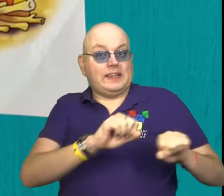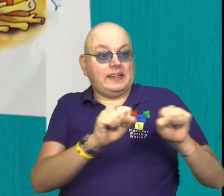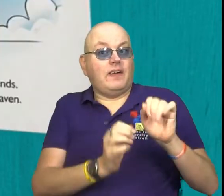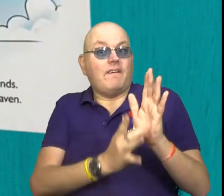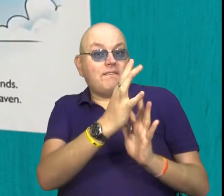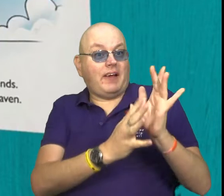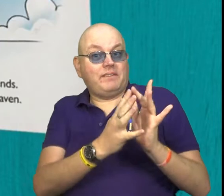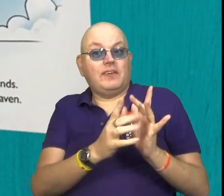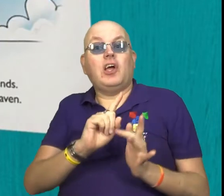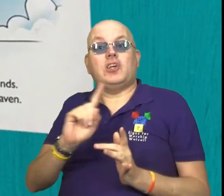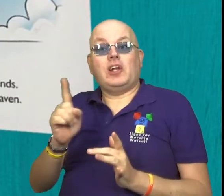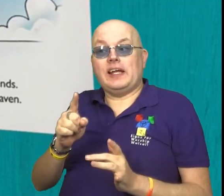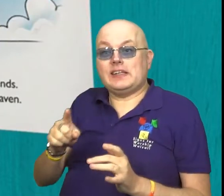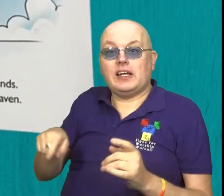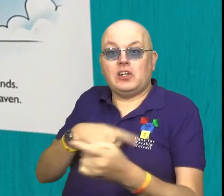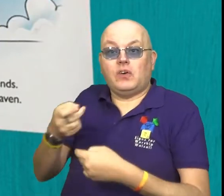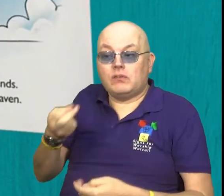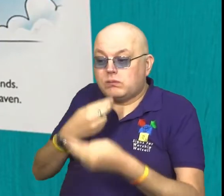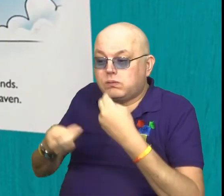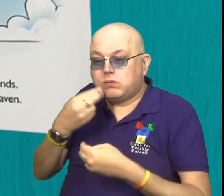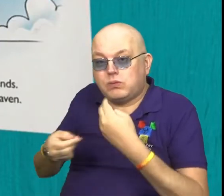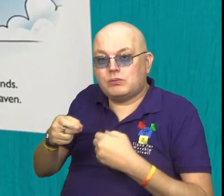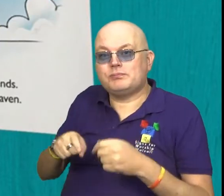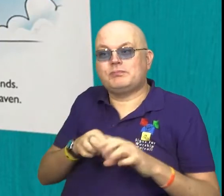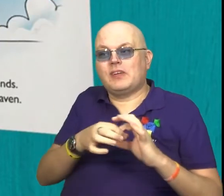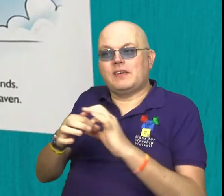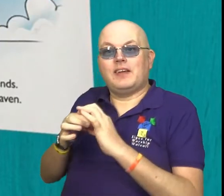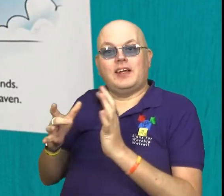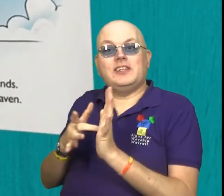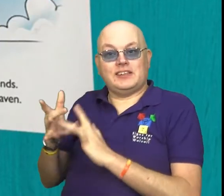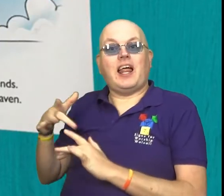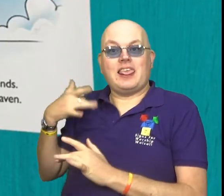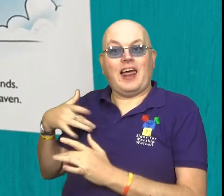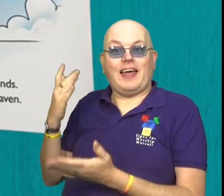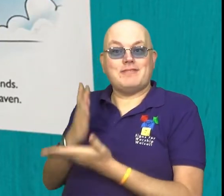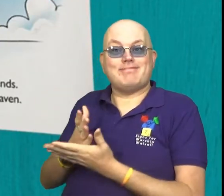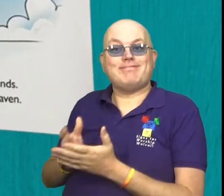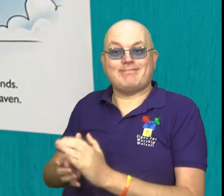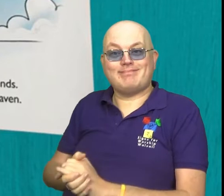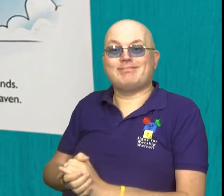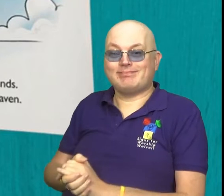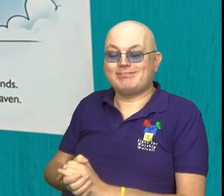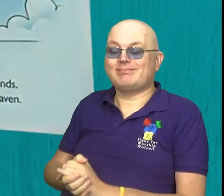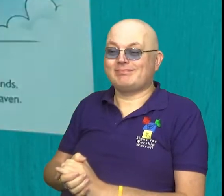fire. So Jesus had breakfast with the disciples beside the lake. Jesus was alive.